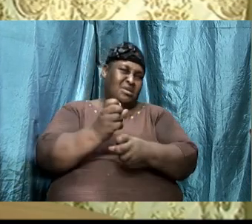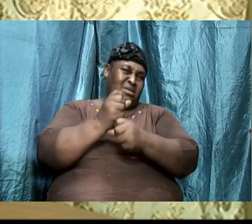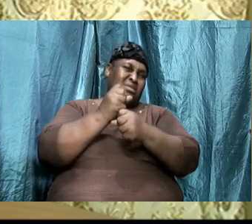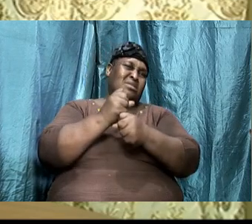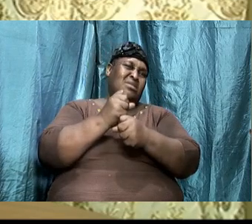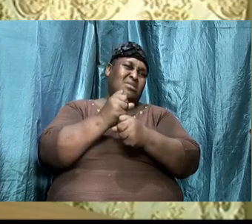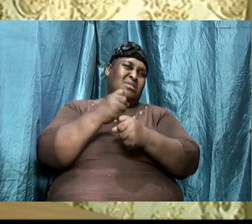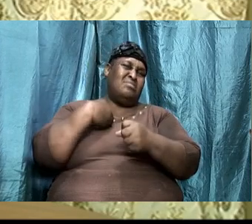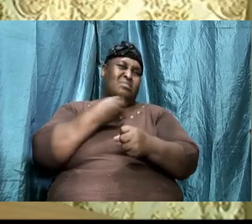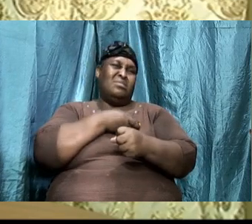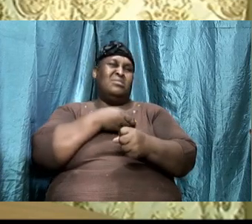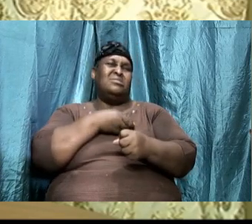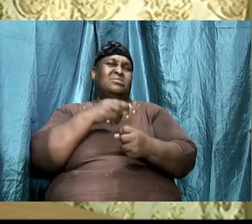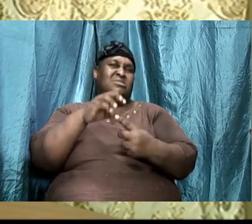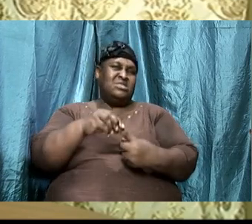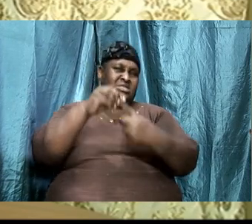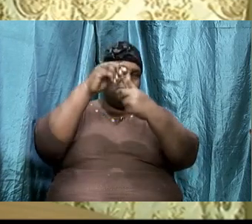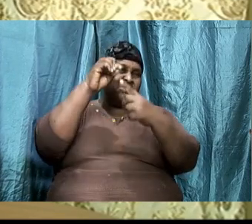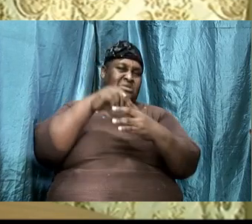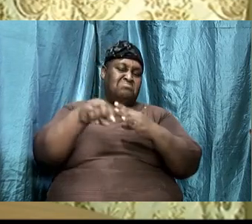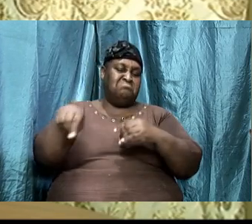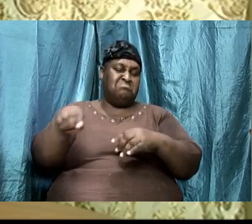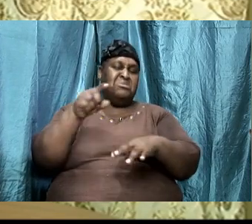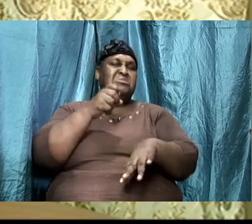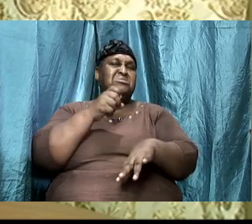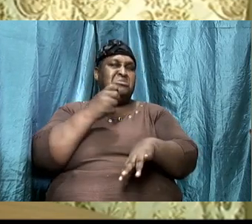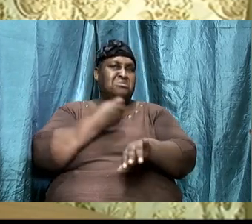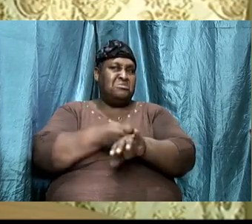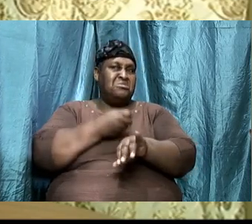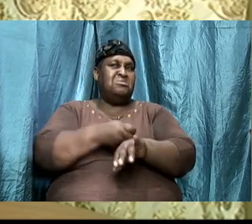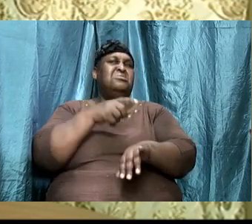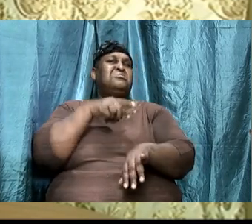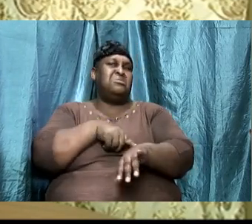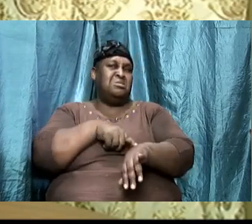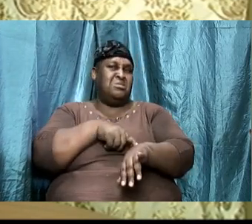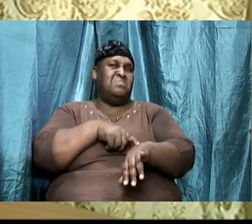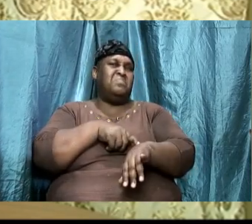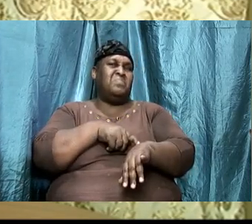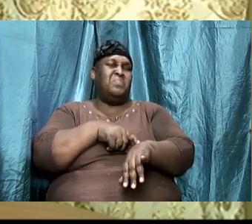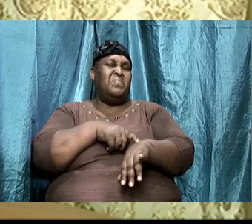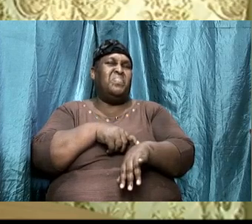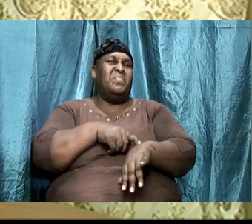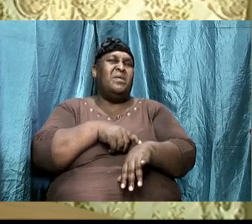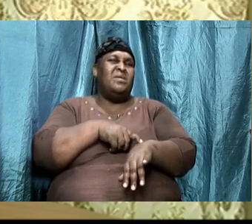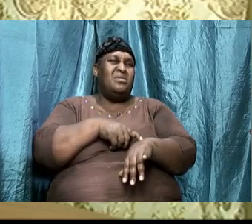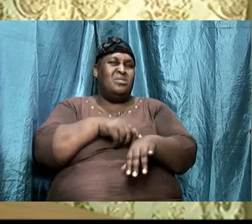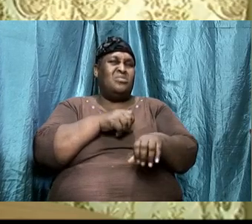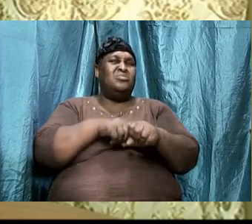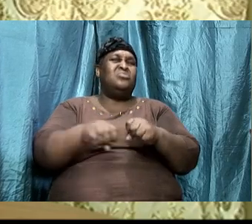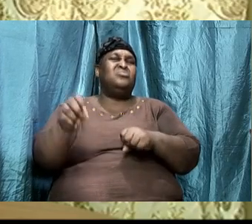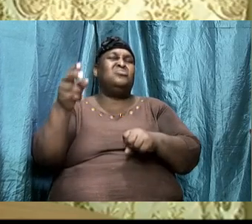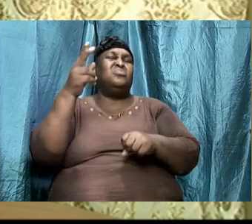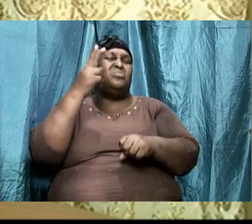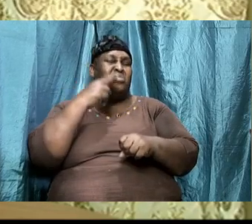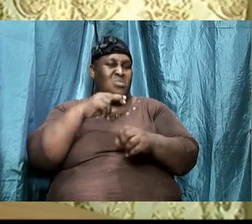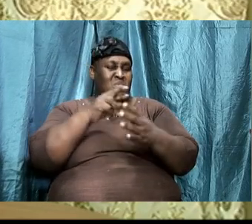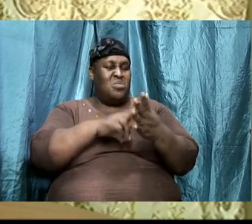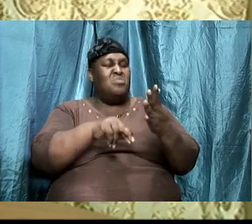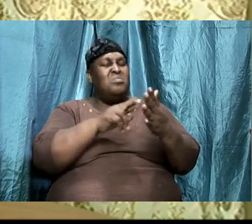especially in this time. Amen. So we read from Ephesians chapter 6.